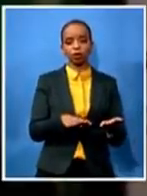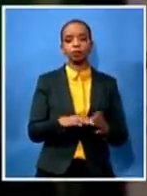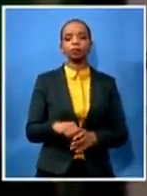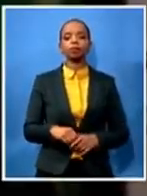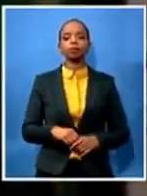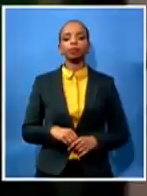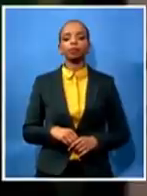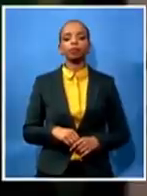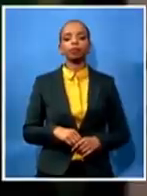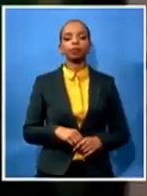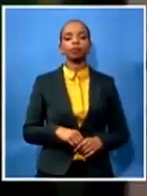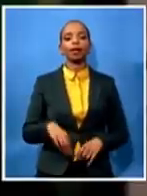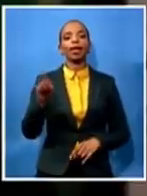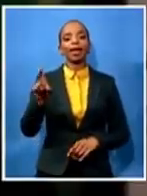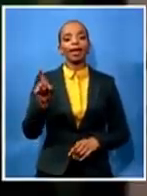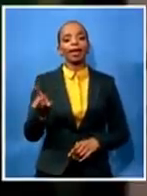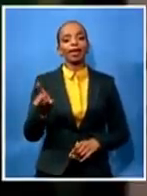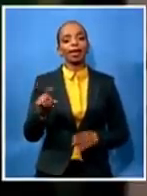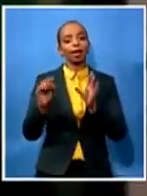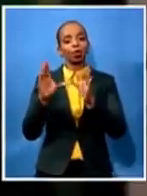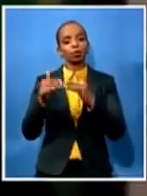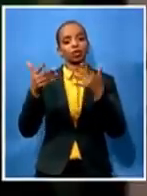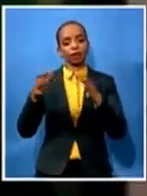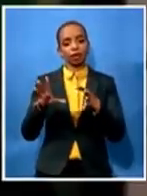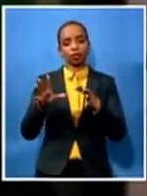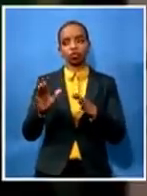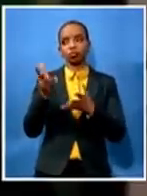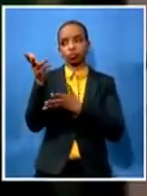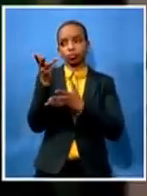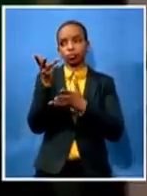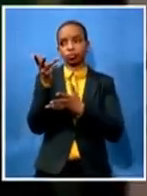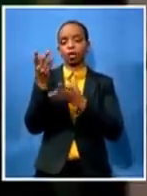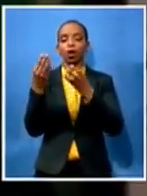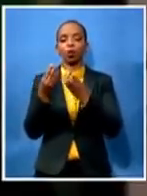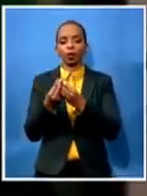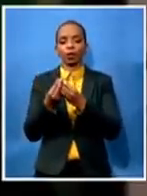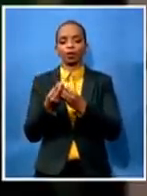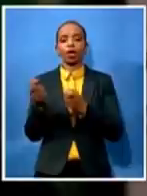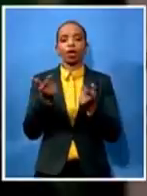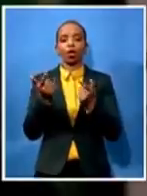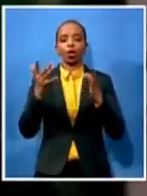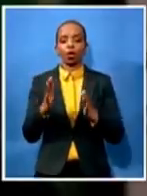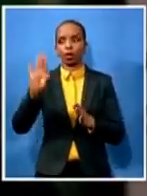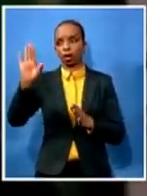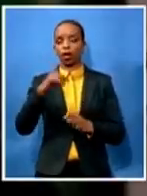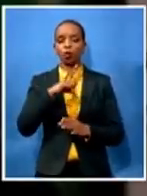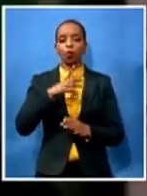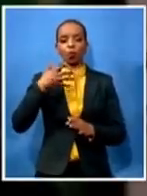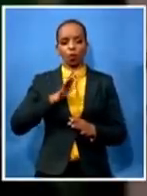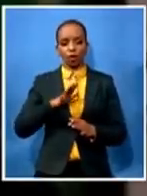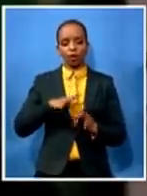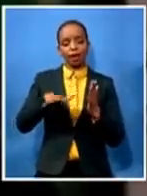lawyers in order to make arrangements to get an affidavit from him so that he could put his side of the story